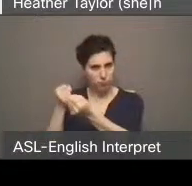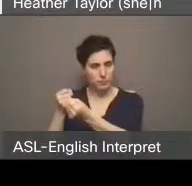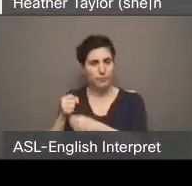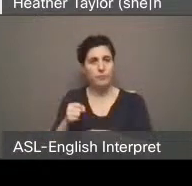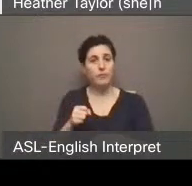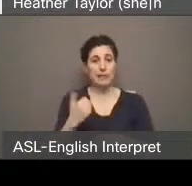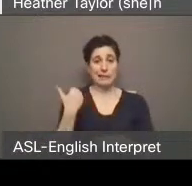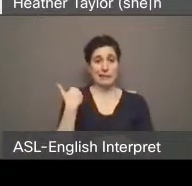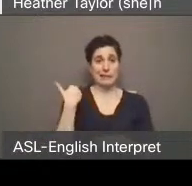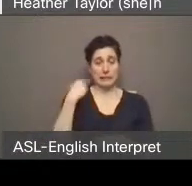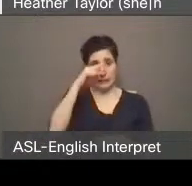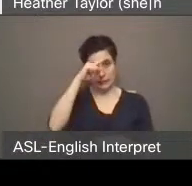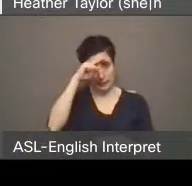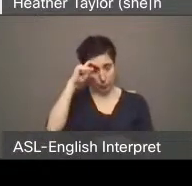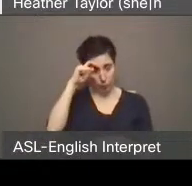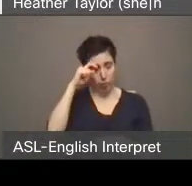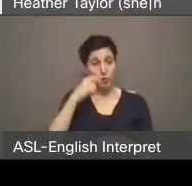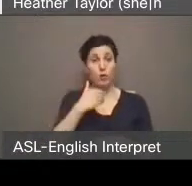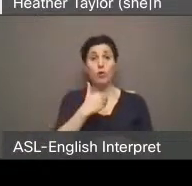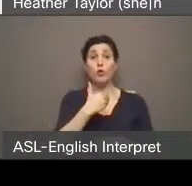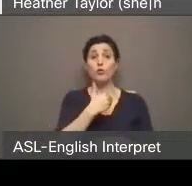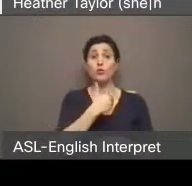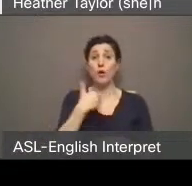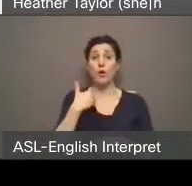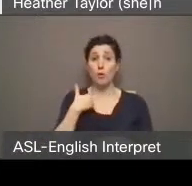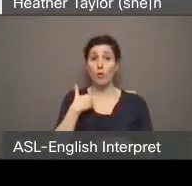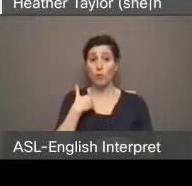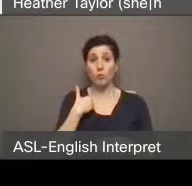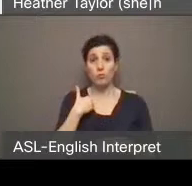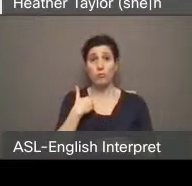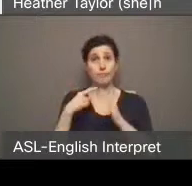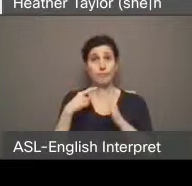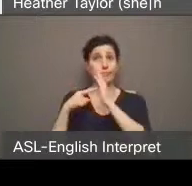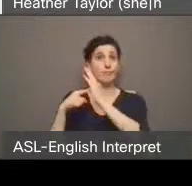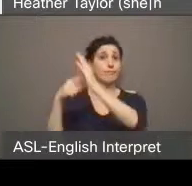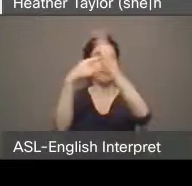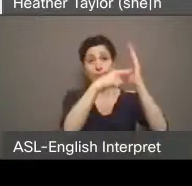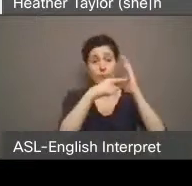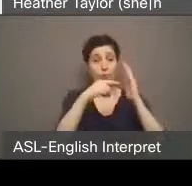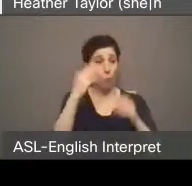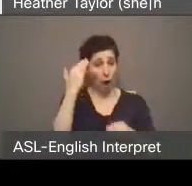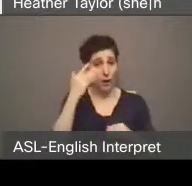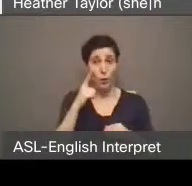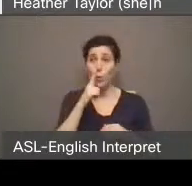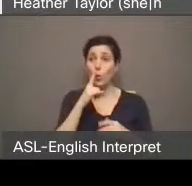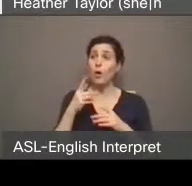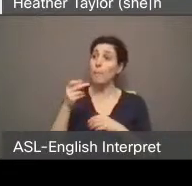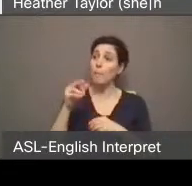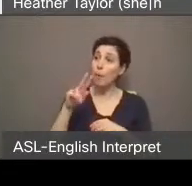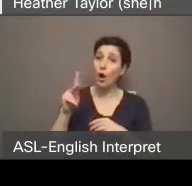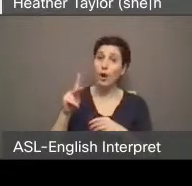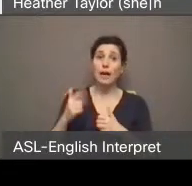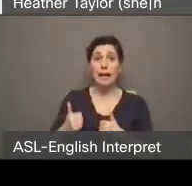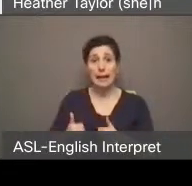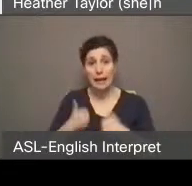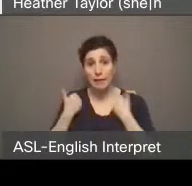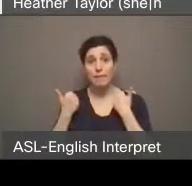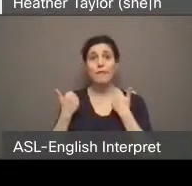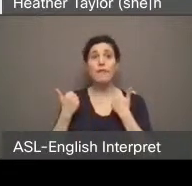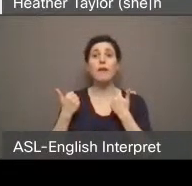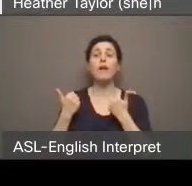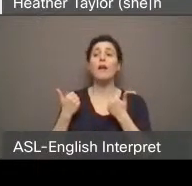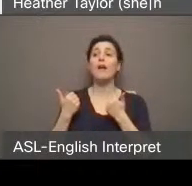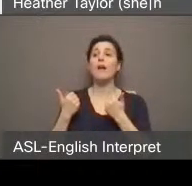housing crisis, Toronto made headlines across the world for the violent evictions of unhoused people from our parks at the hands of our police service.